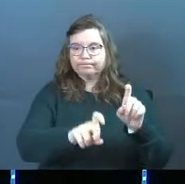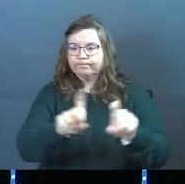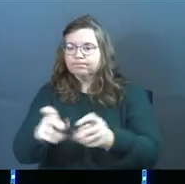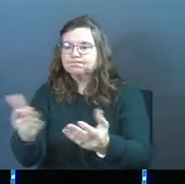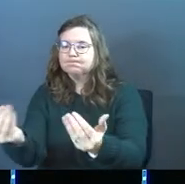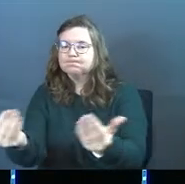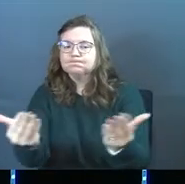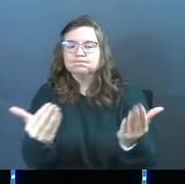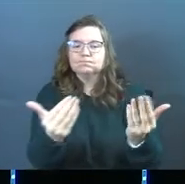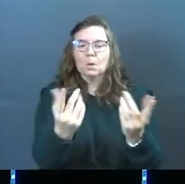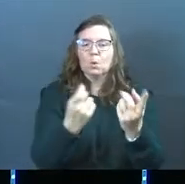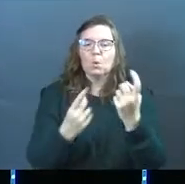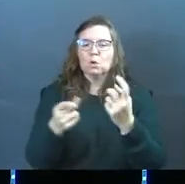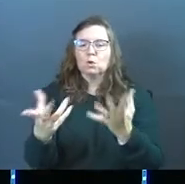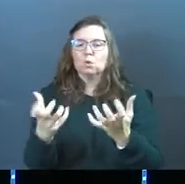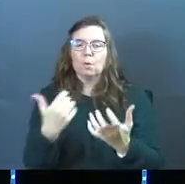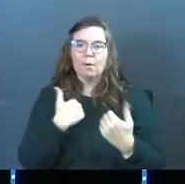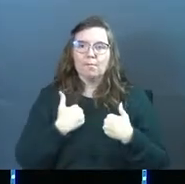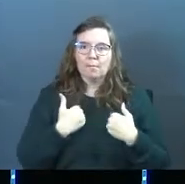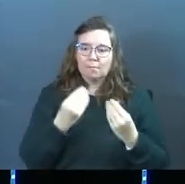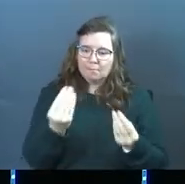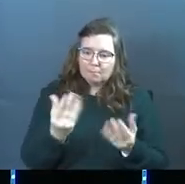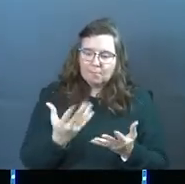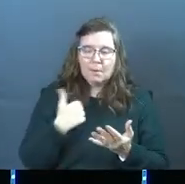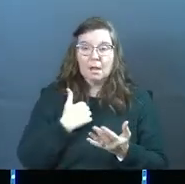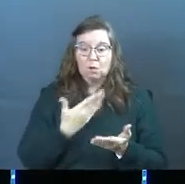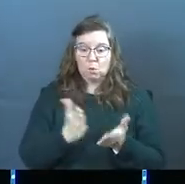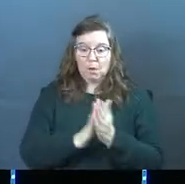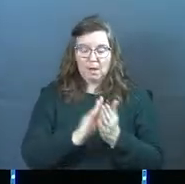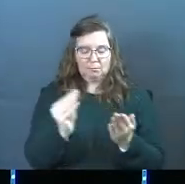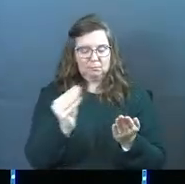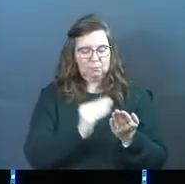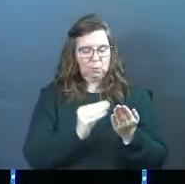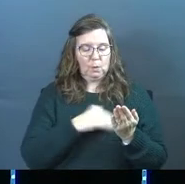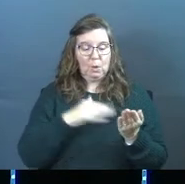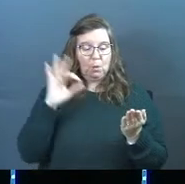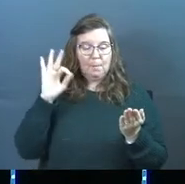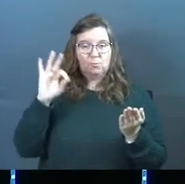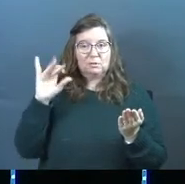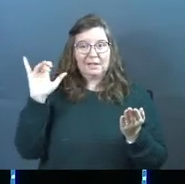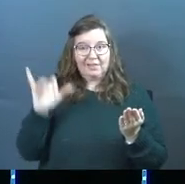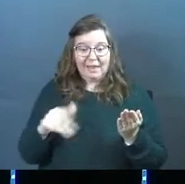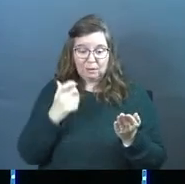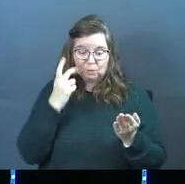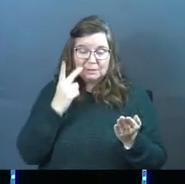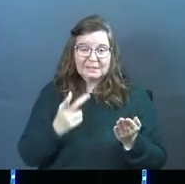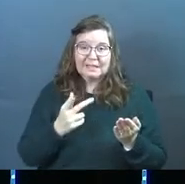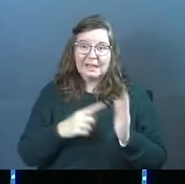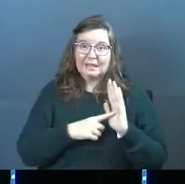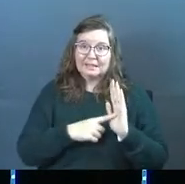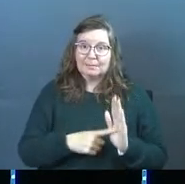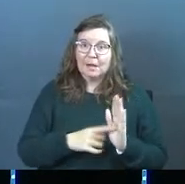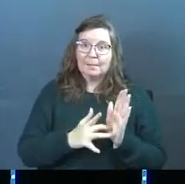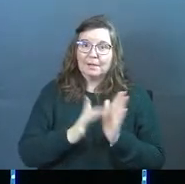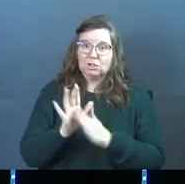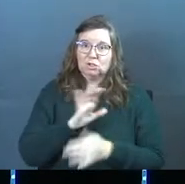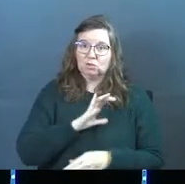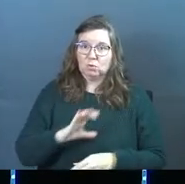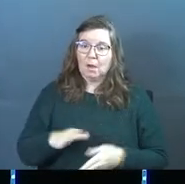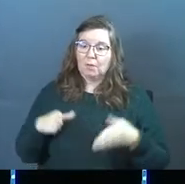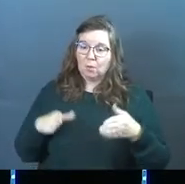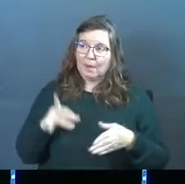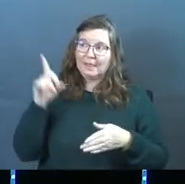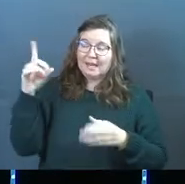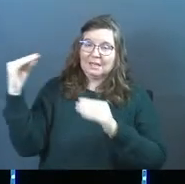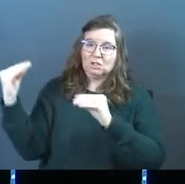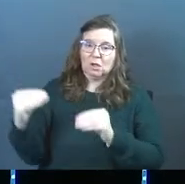you tell us the questions that you've got. And once you ask for it, we'll preach on that because we see this modeled by Jesus Christ in the